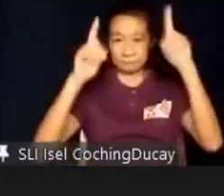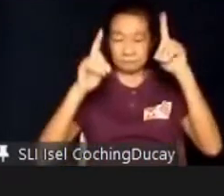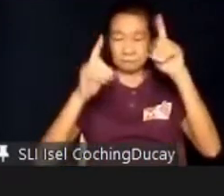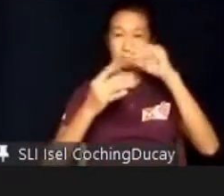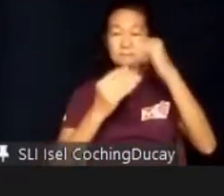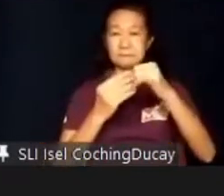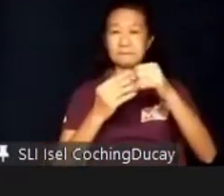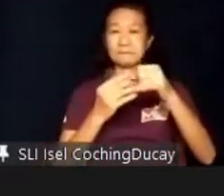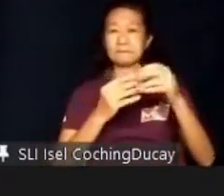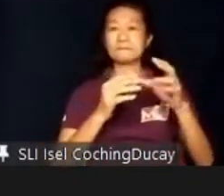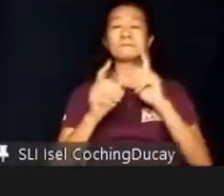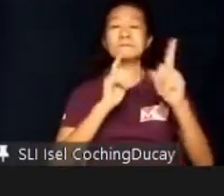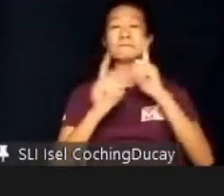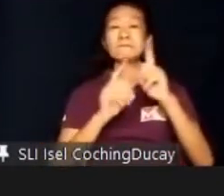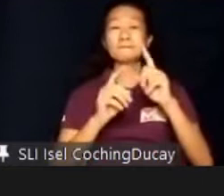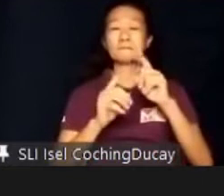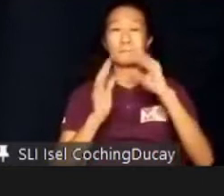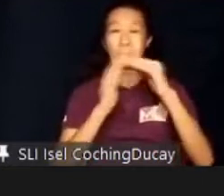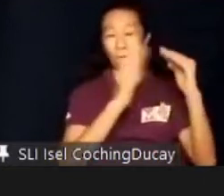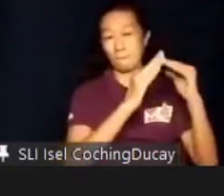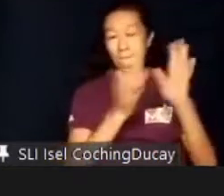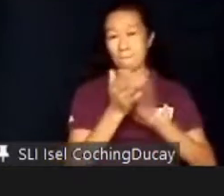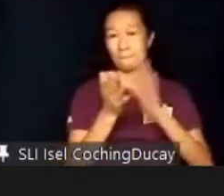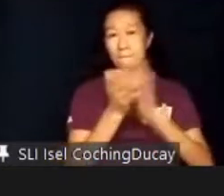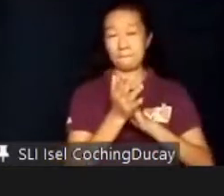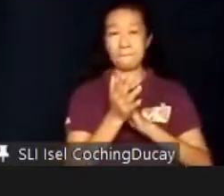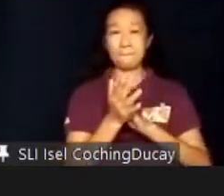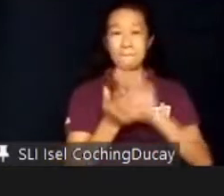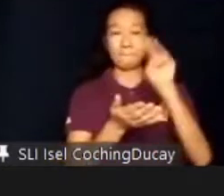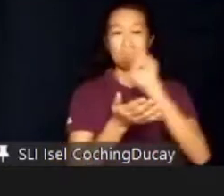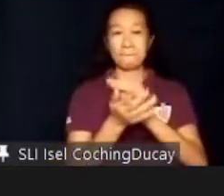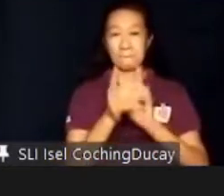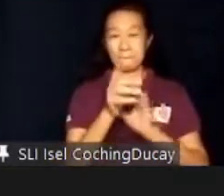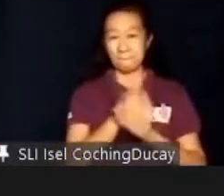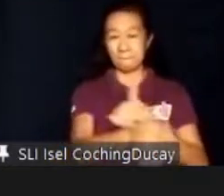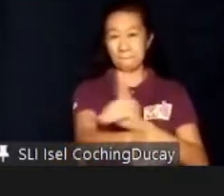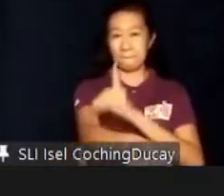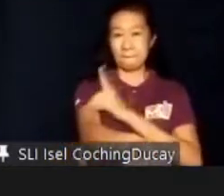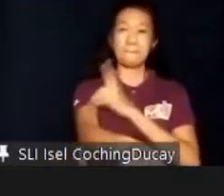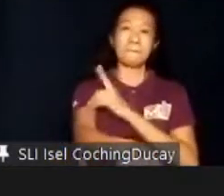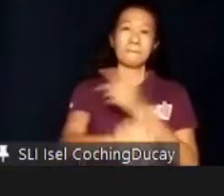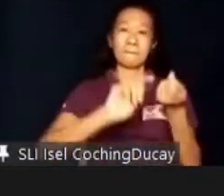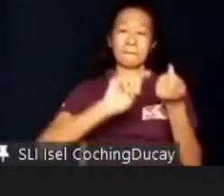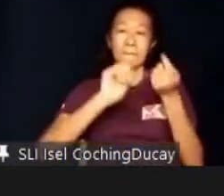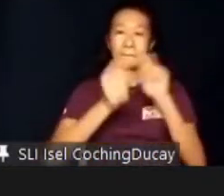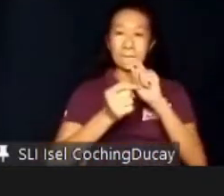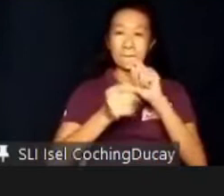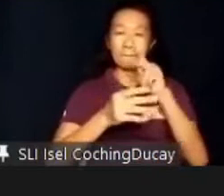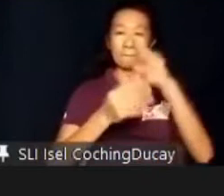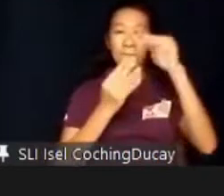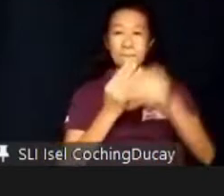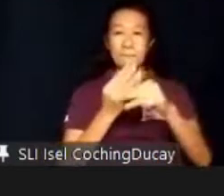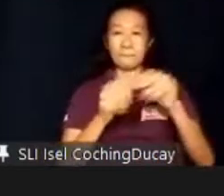coordination with the City Division Schools of Mandaluyong City, has developed a clustering and transition program, which has